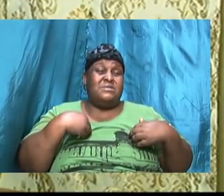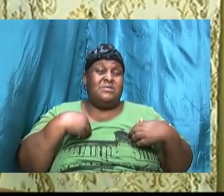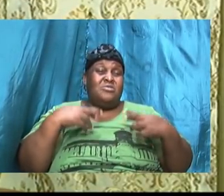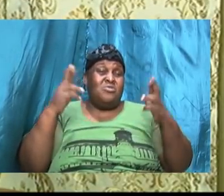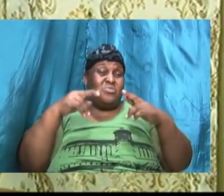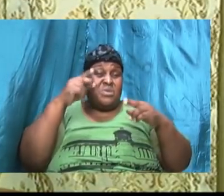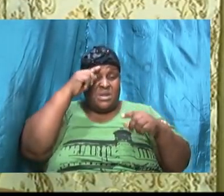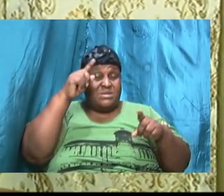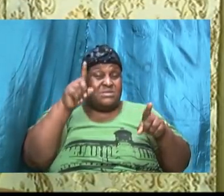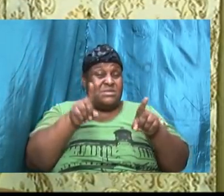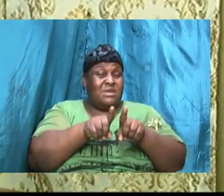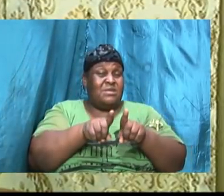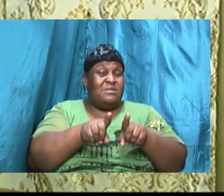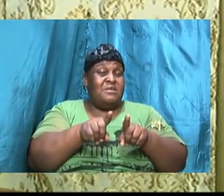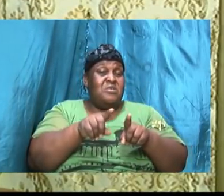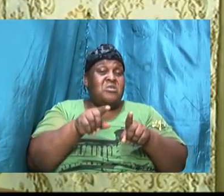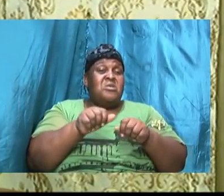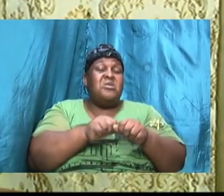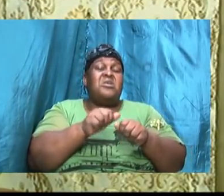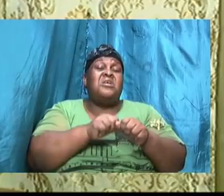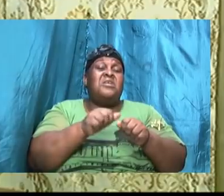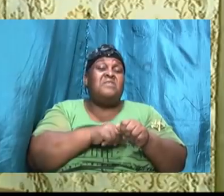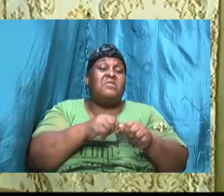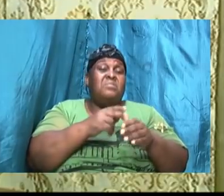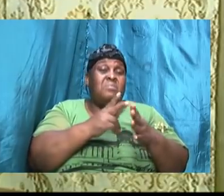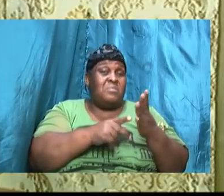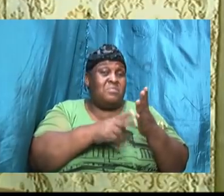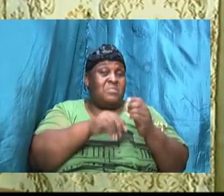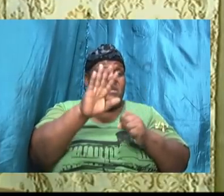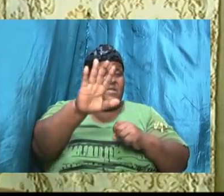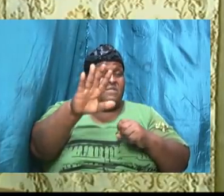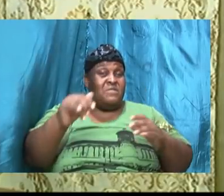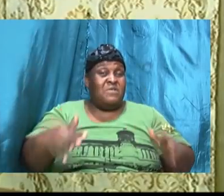little detail of their life but this is not so